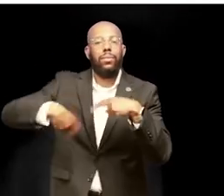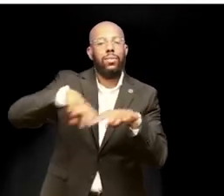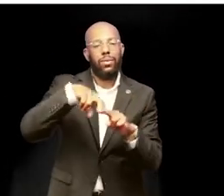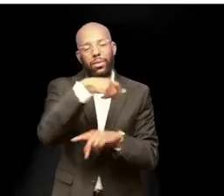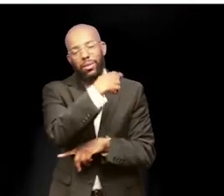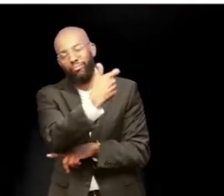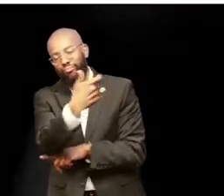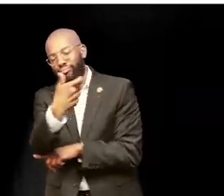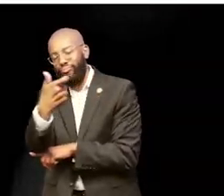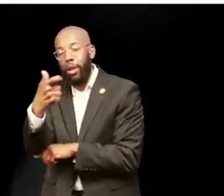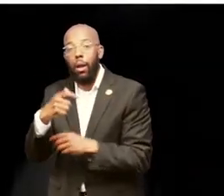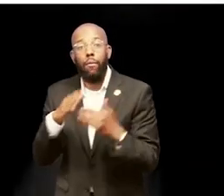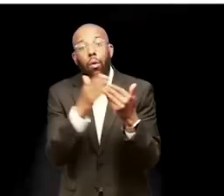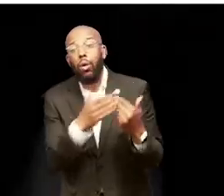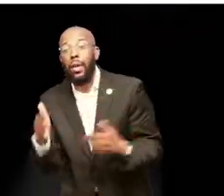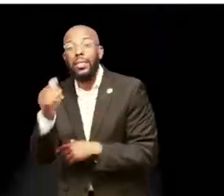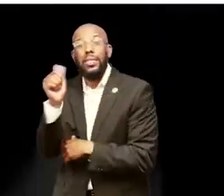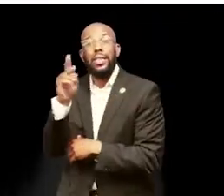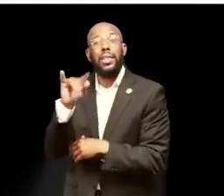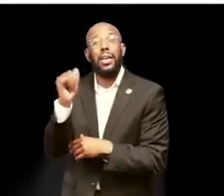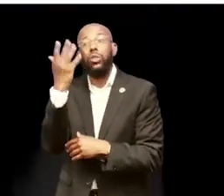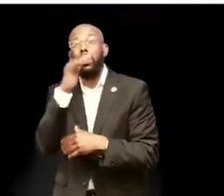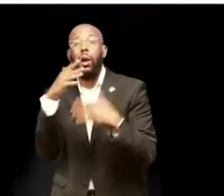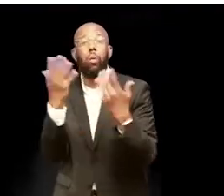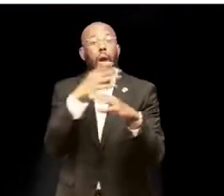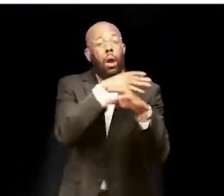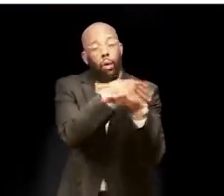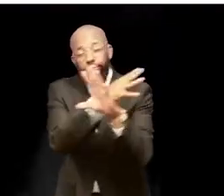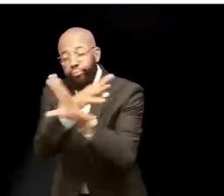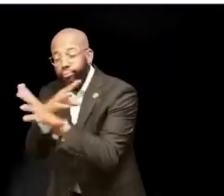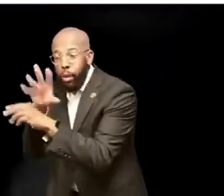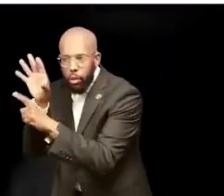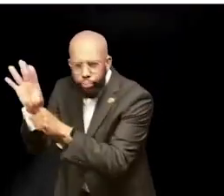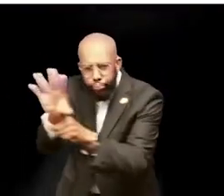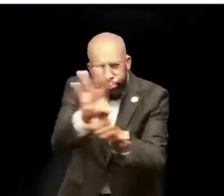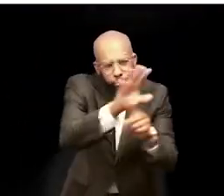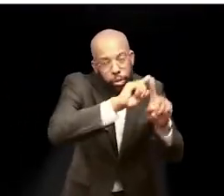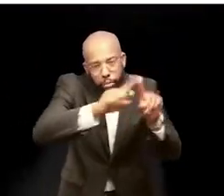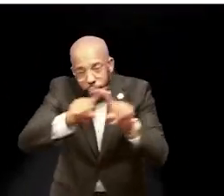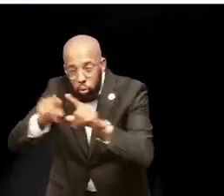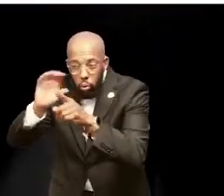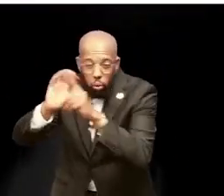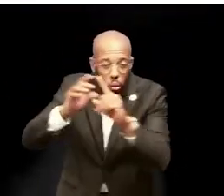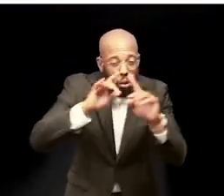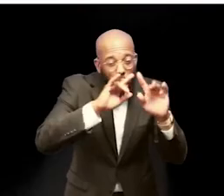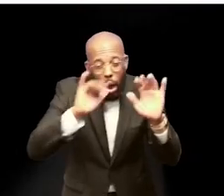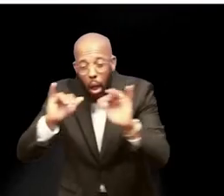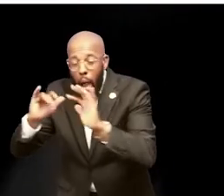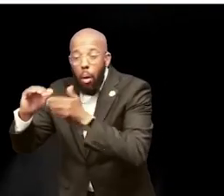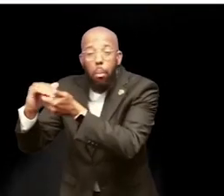Beyond the Mall. For the next 10 days, we will use our digital platforms to share stories of culture,